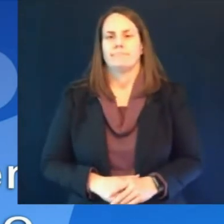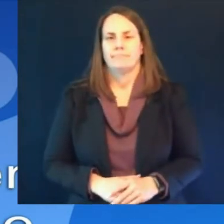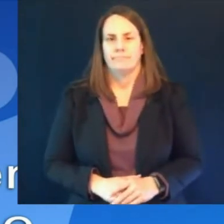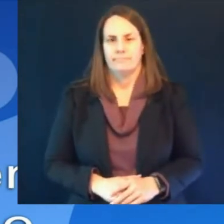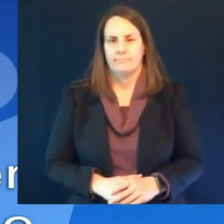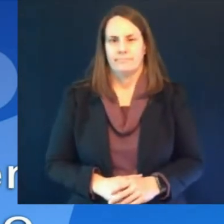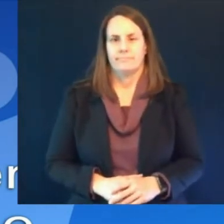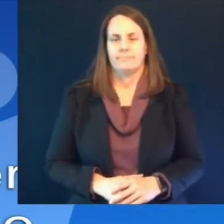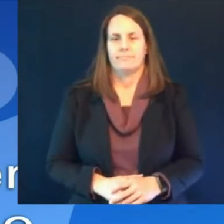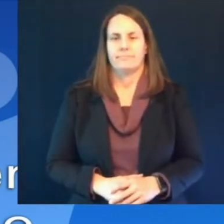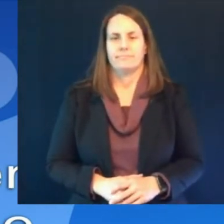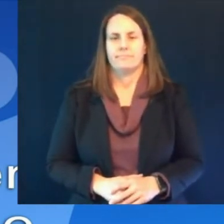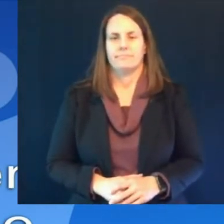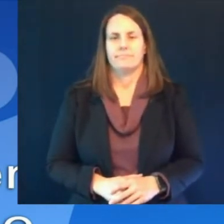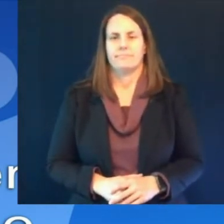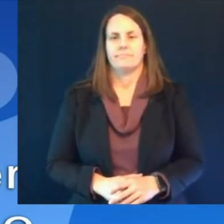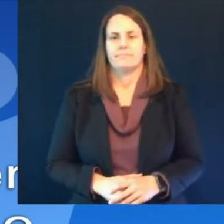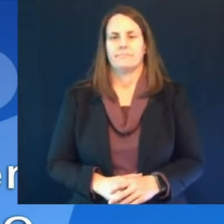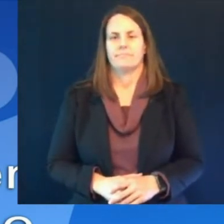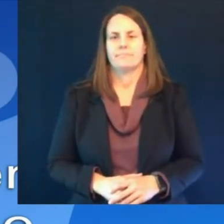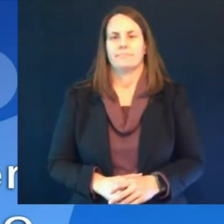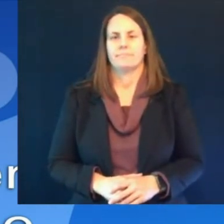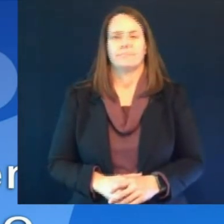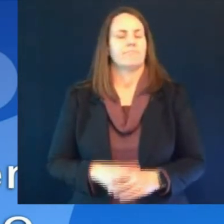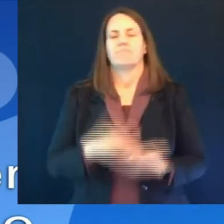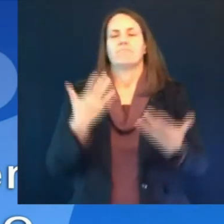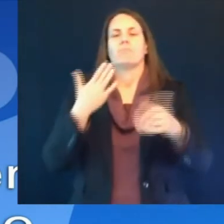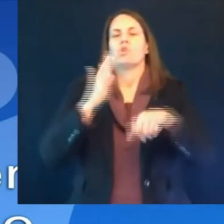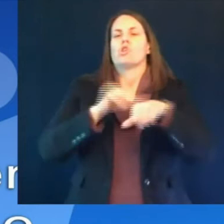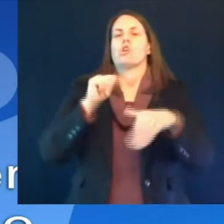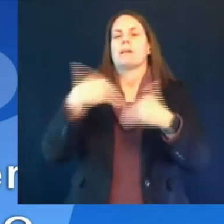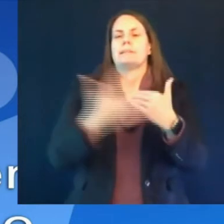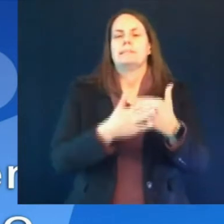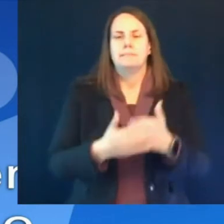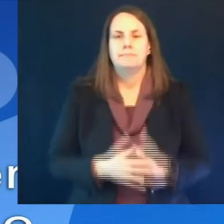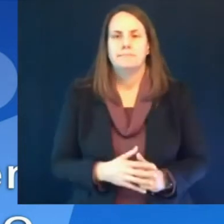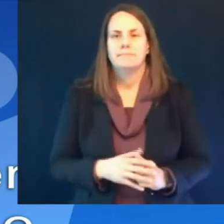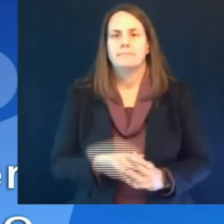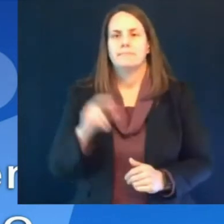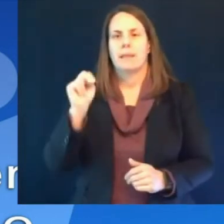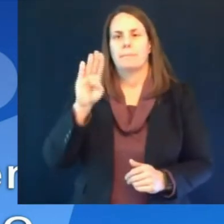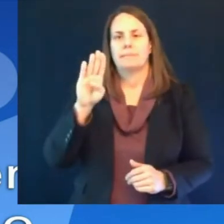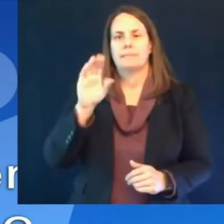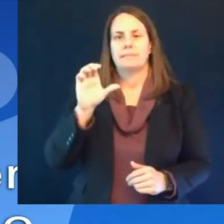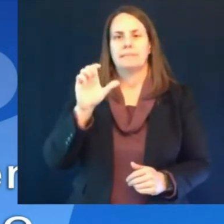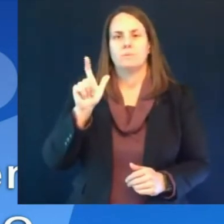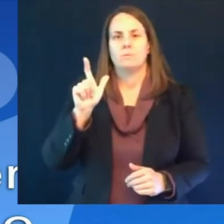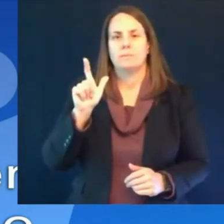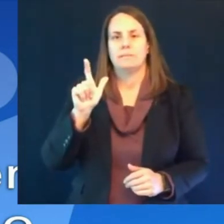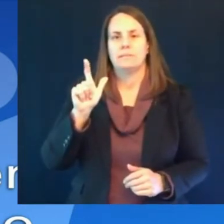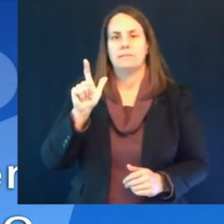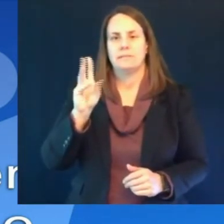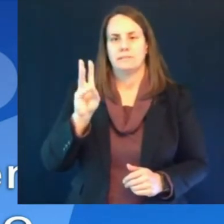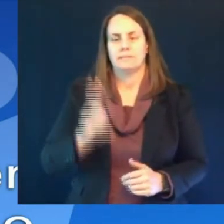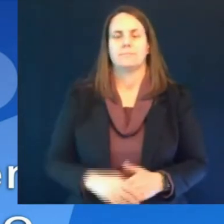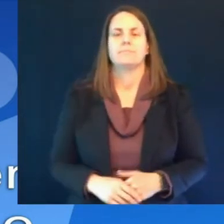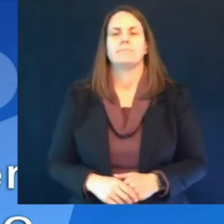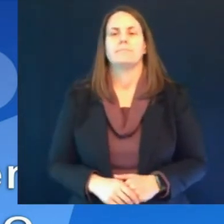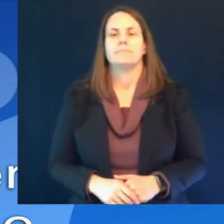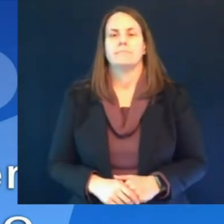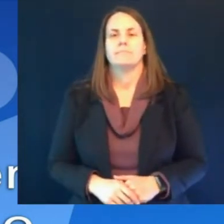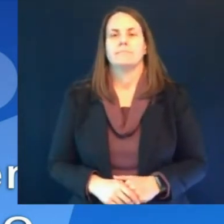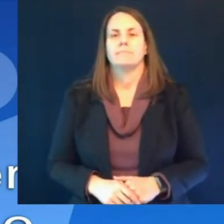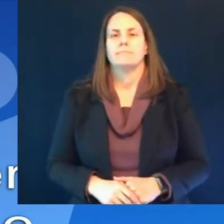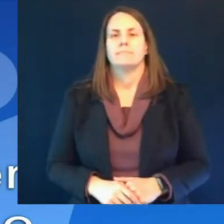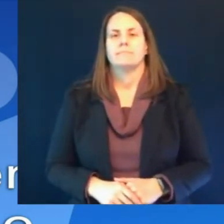okay moving on then to jonathan neiser from nbc26 in green bay jonathan yes uh